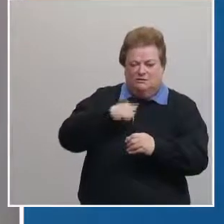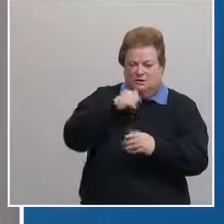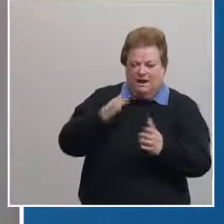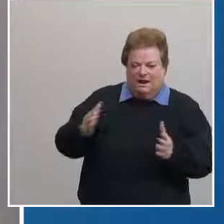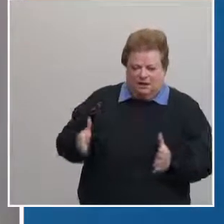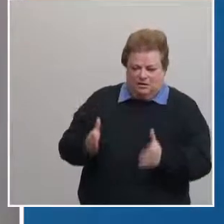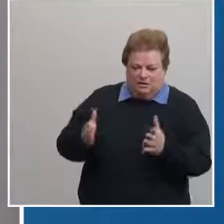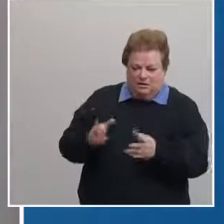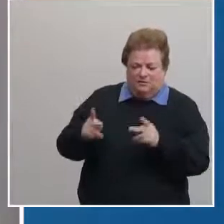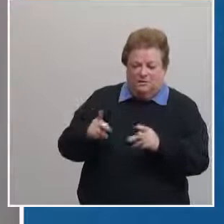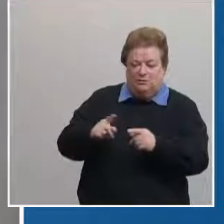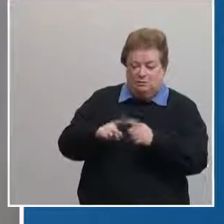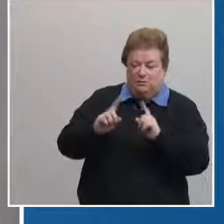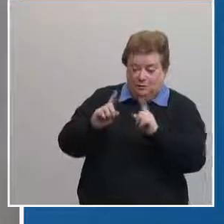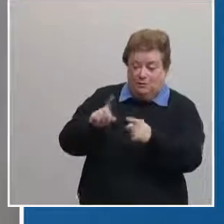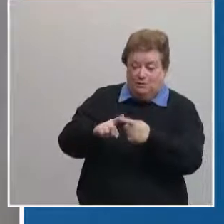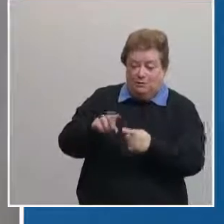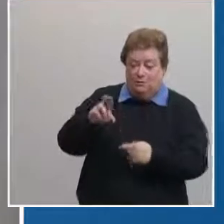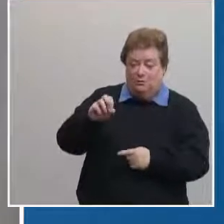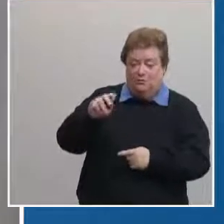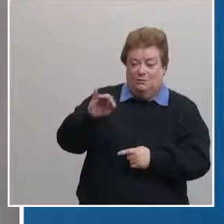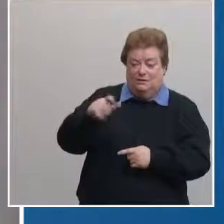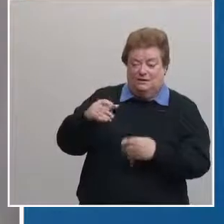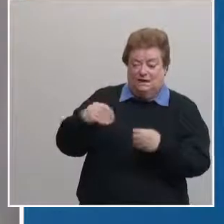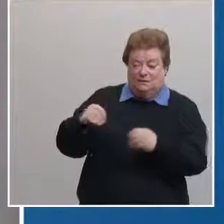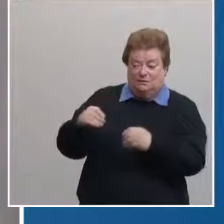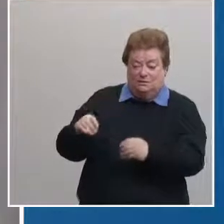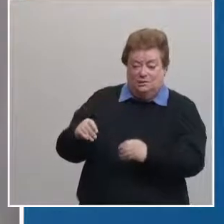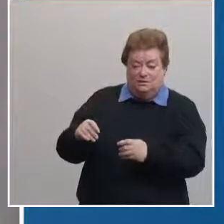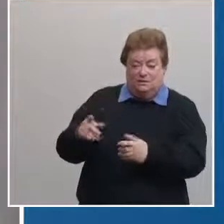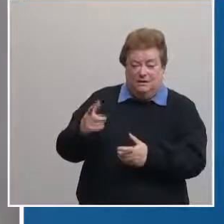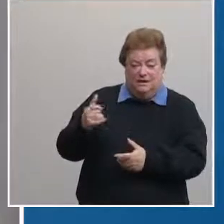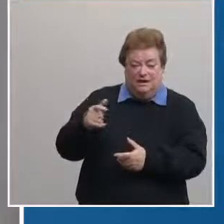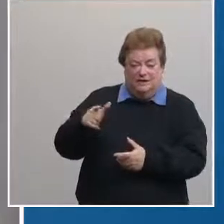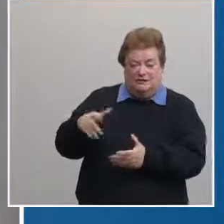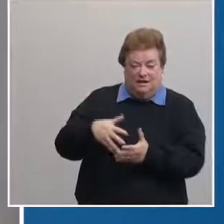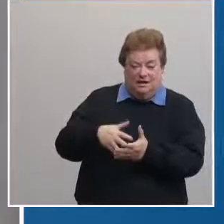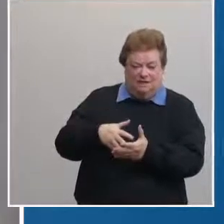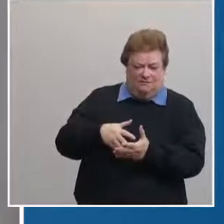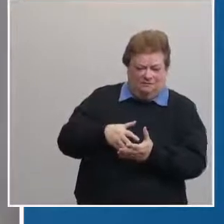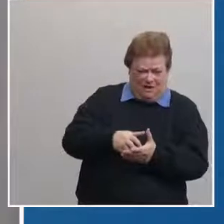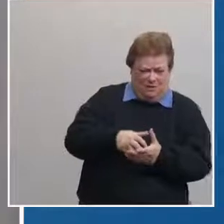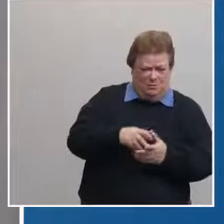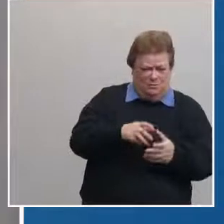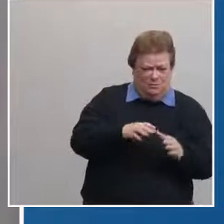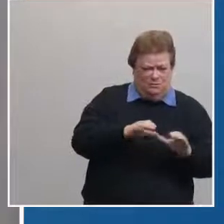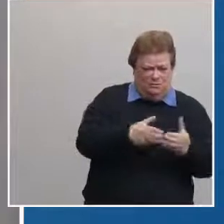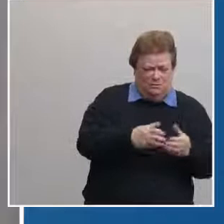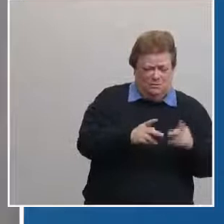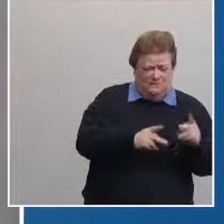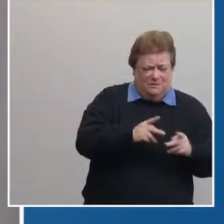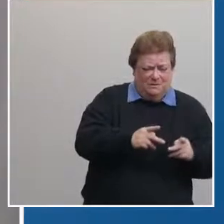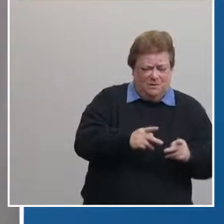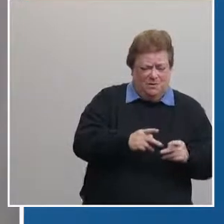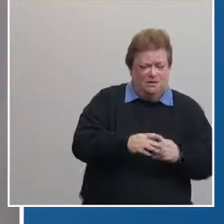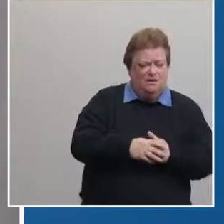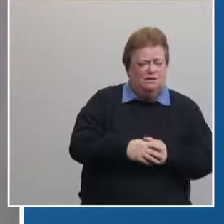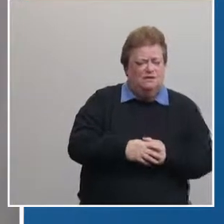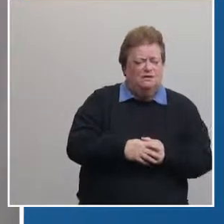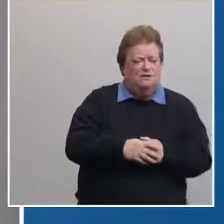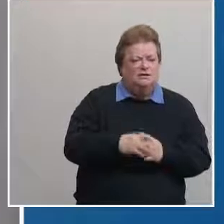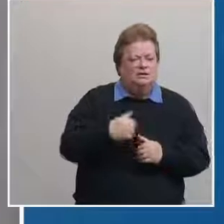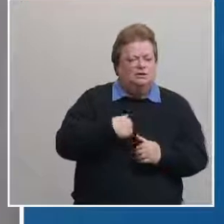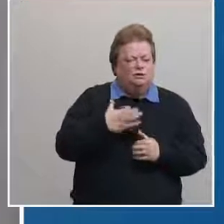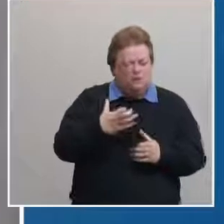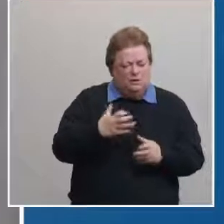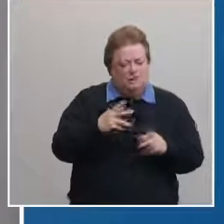go into the retail store that are in the most vulnerable population so we're looking at a place where we can vaccinate